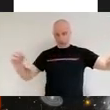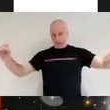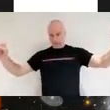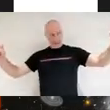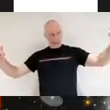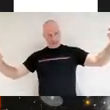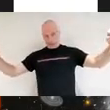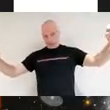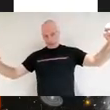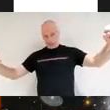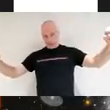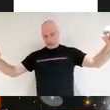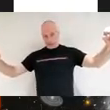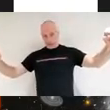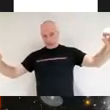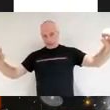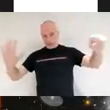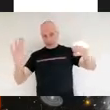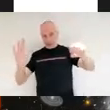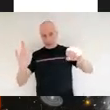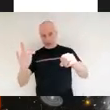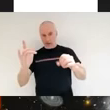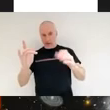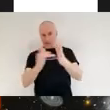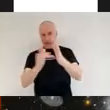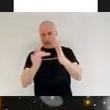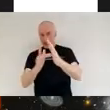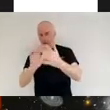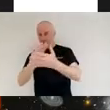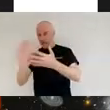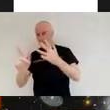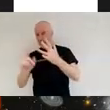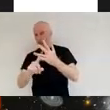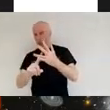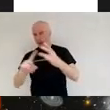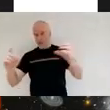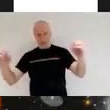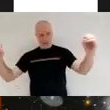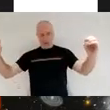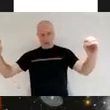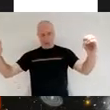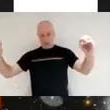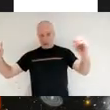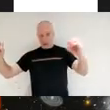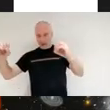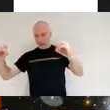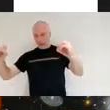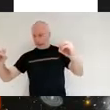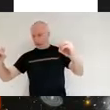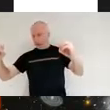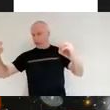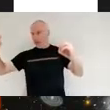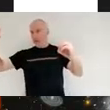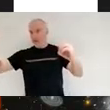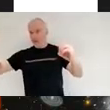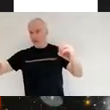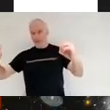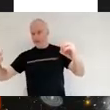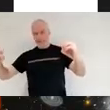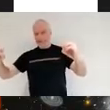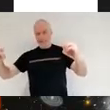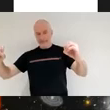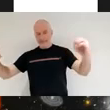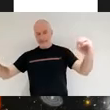that is going to be acting towards the middle of that halo orbit that means that if something tries to push it off course it's basically naturally